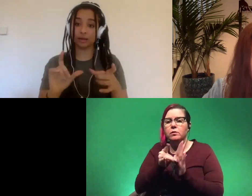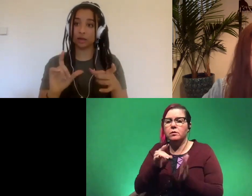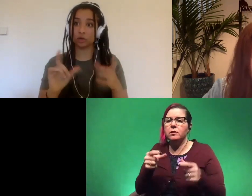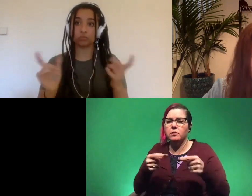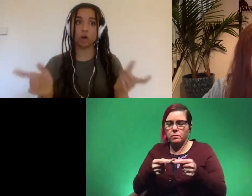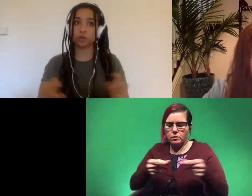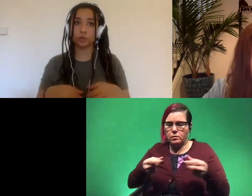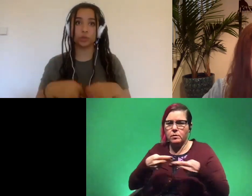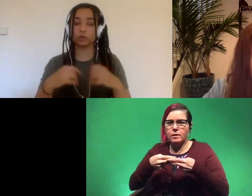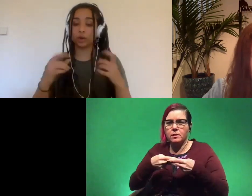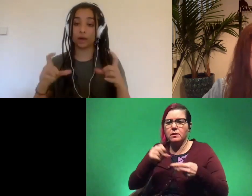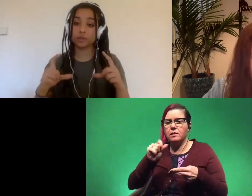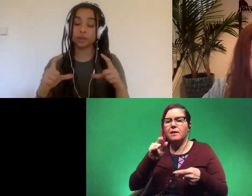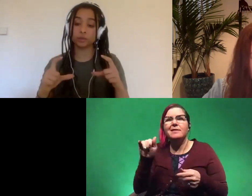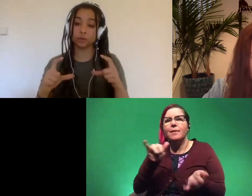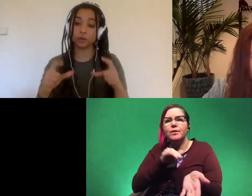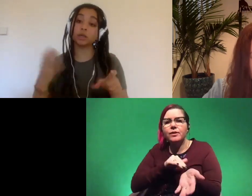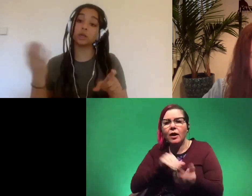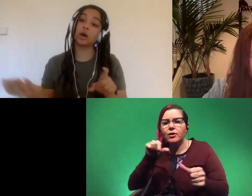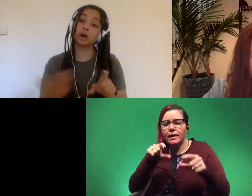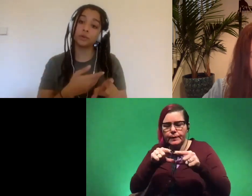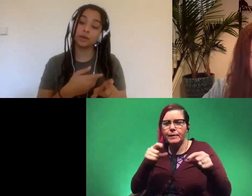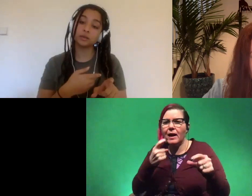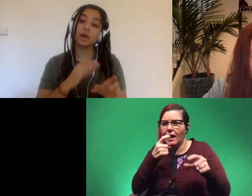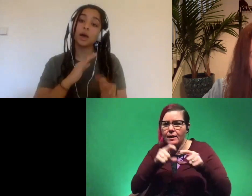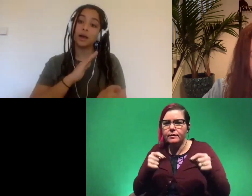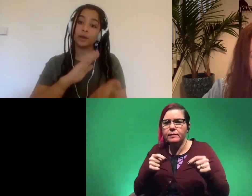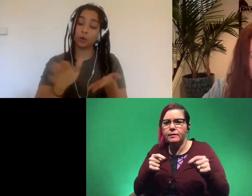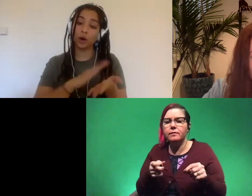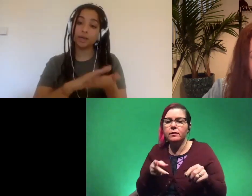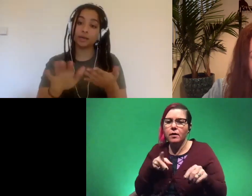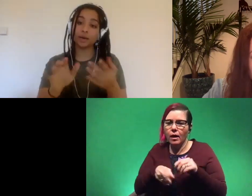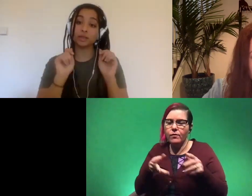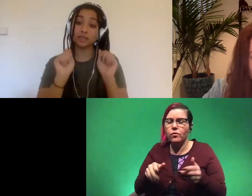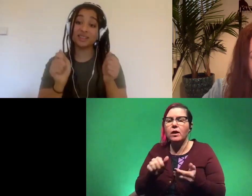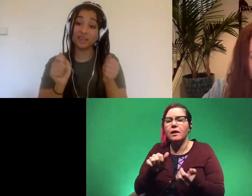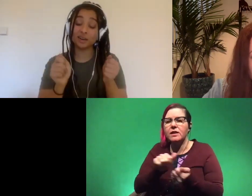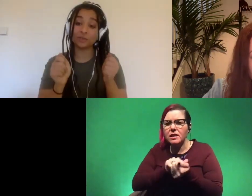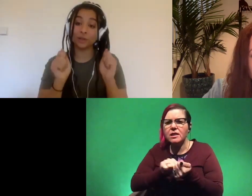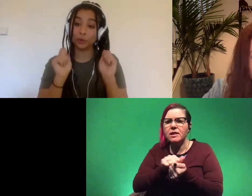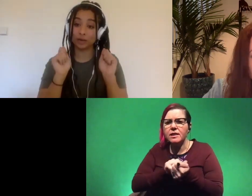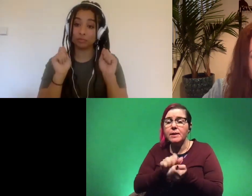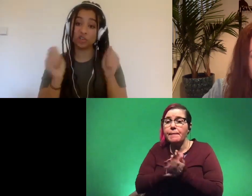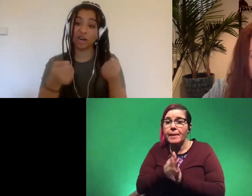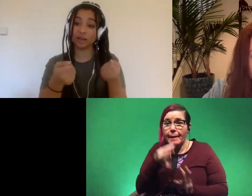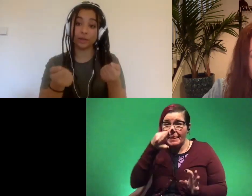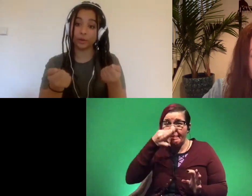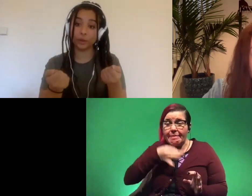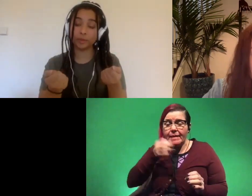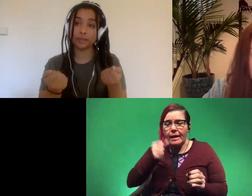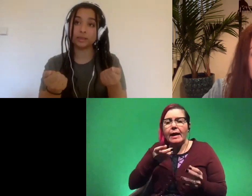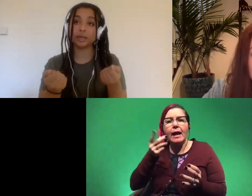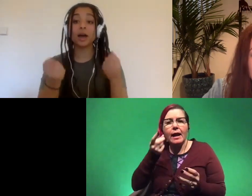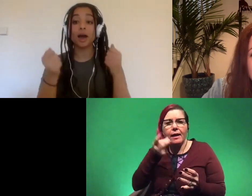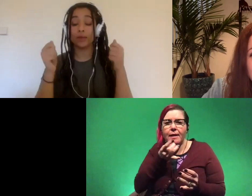slide that your doctors would use or any other scientists would use and then you cut off the rest and then you grind it down until it's thin enough that you can shine light through